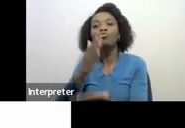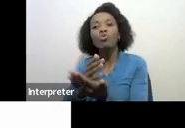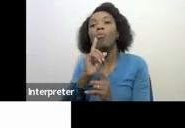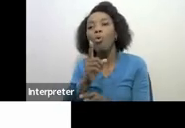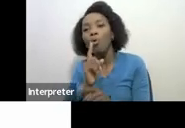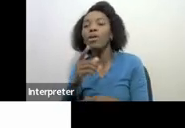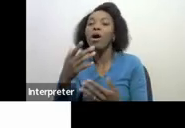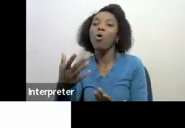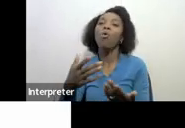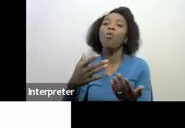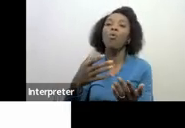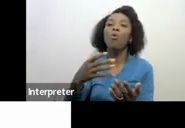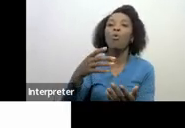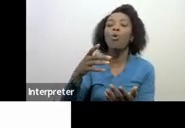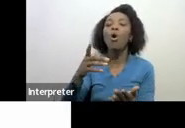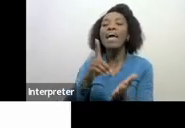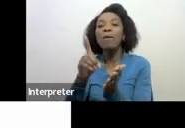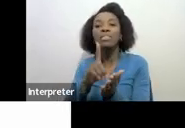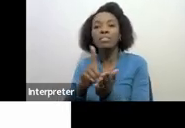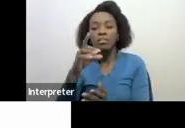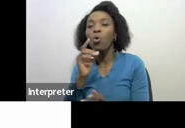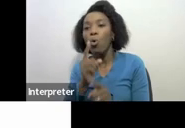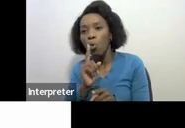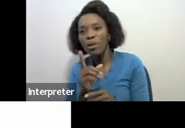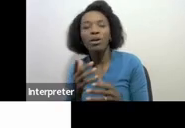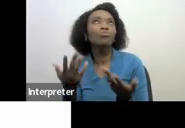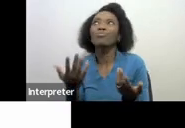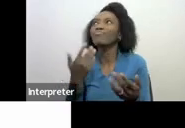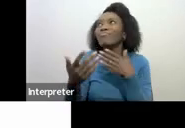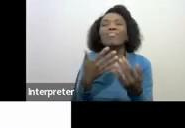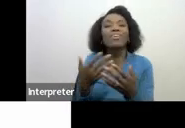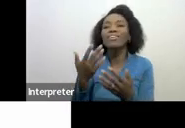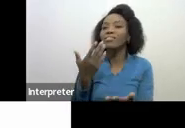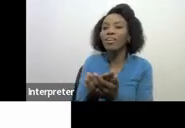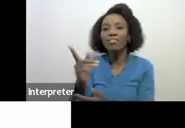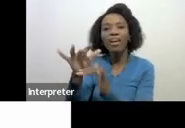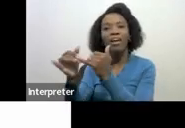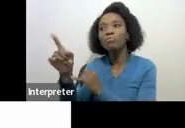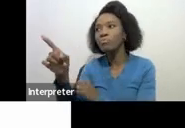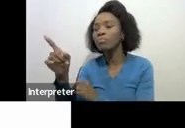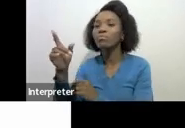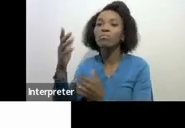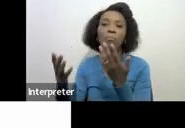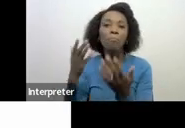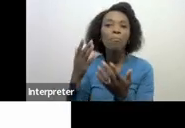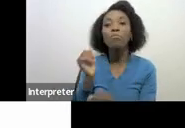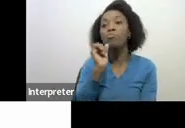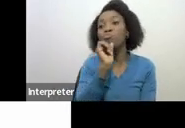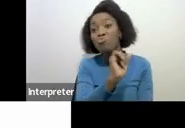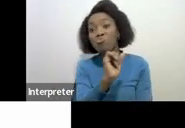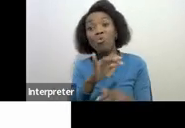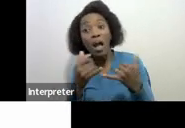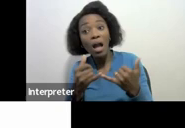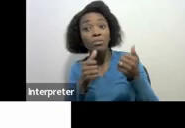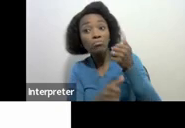orders and that third party can be anybody from an employer to a bank